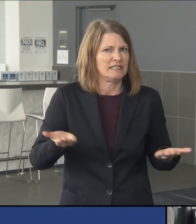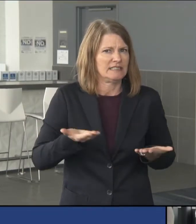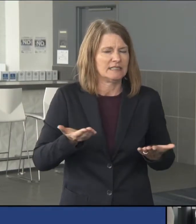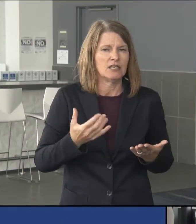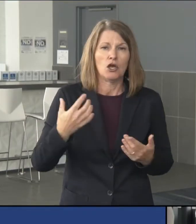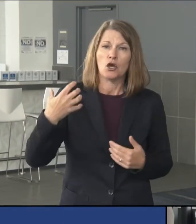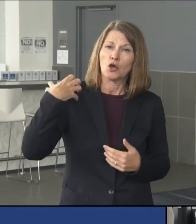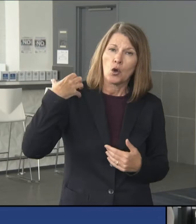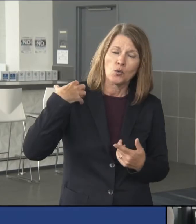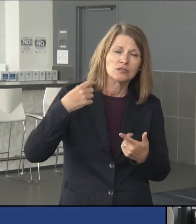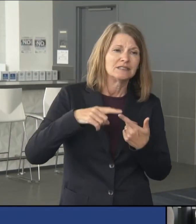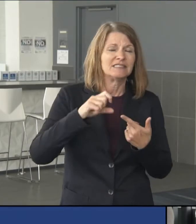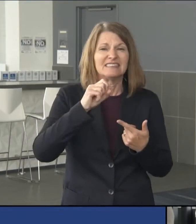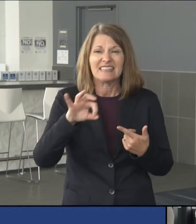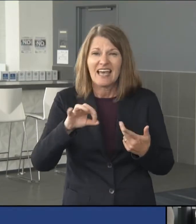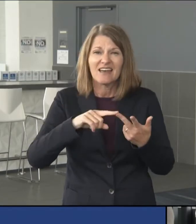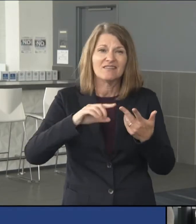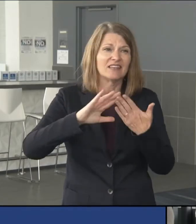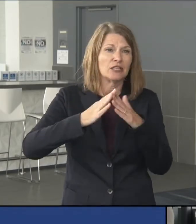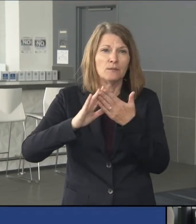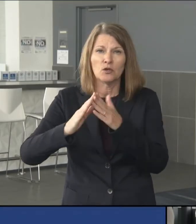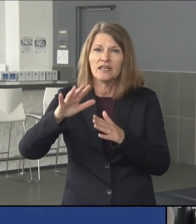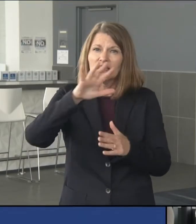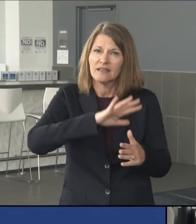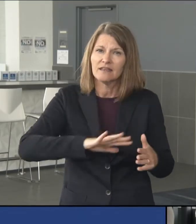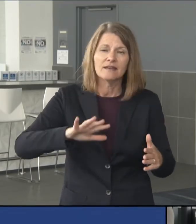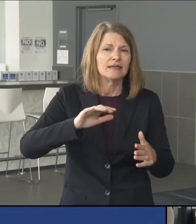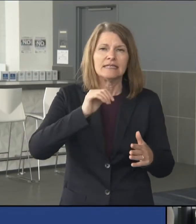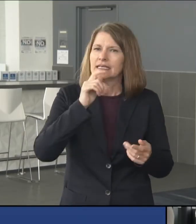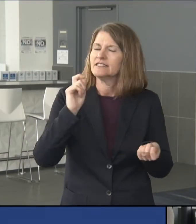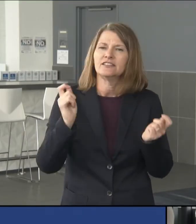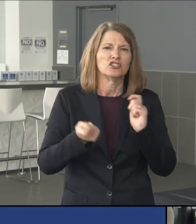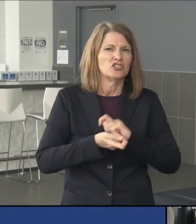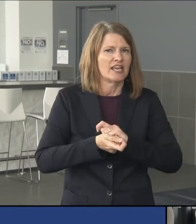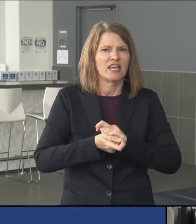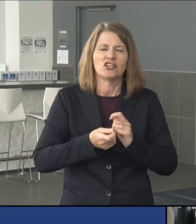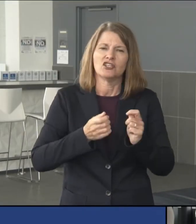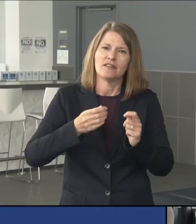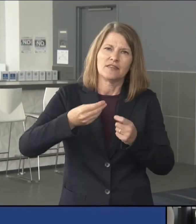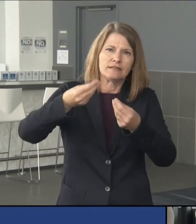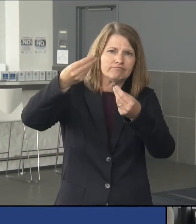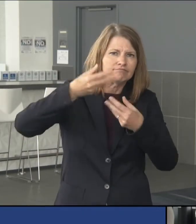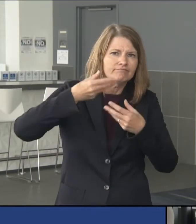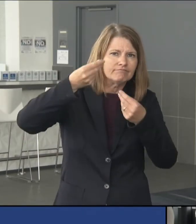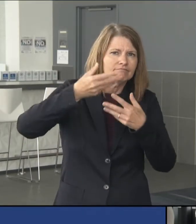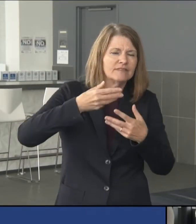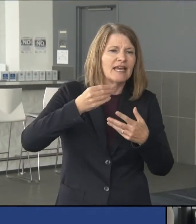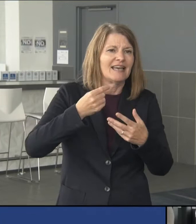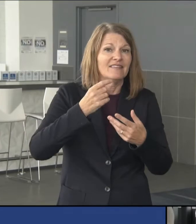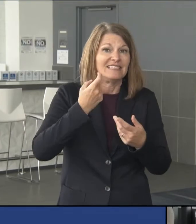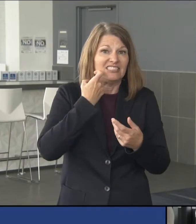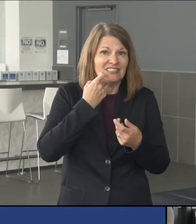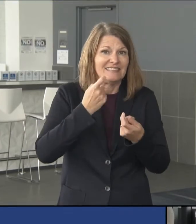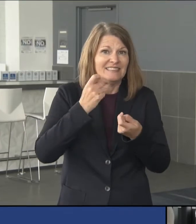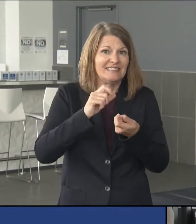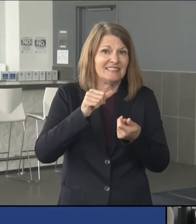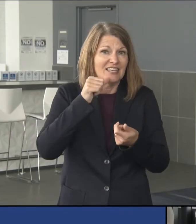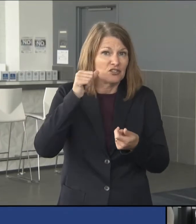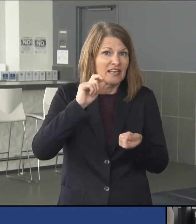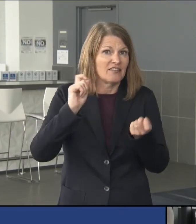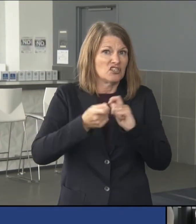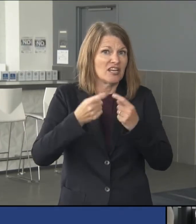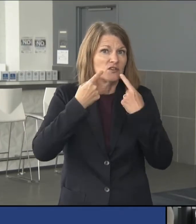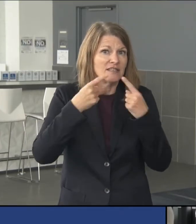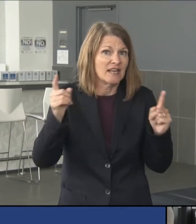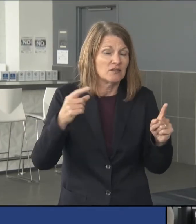coaches, staff, and community. That does not change the guidance, the changes announced yesterday. I'm